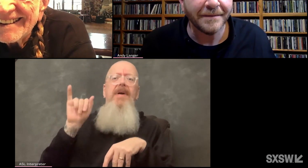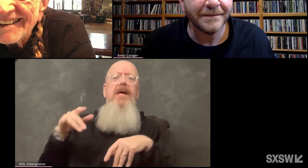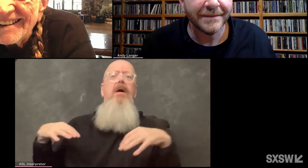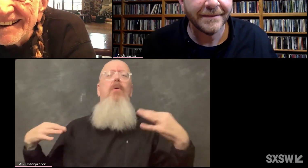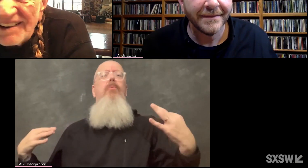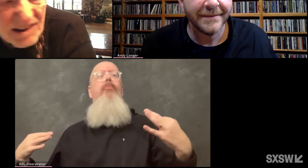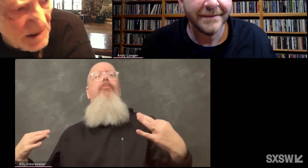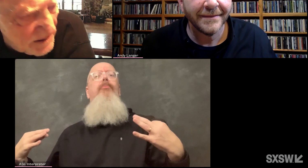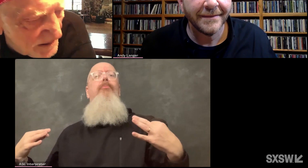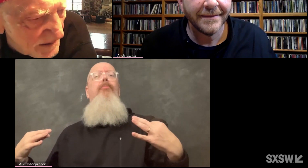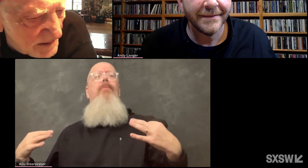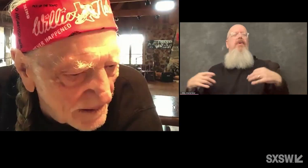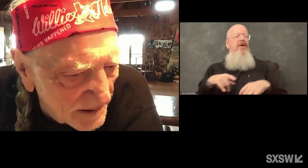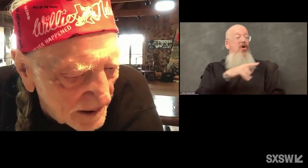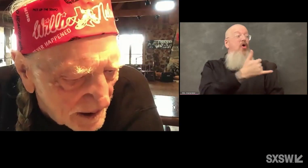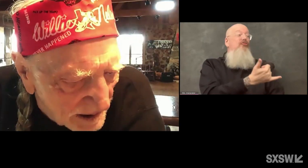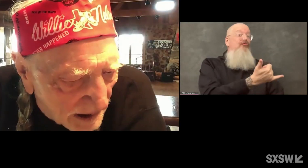check?